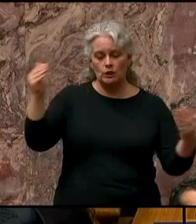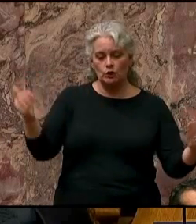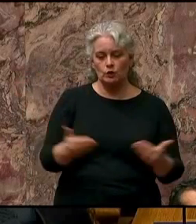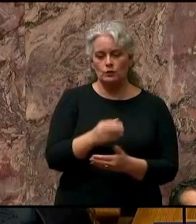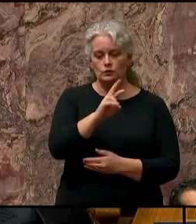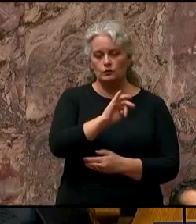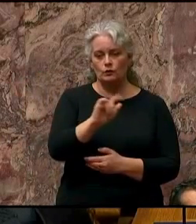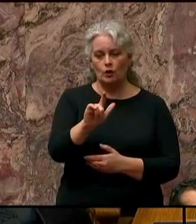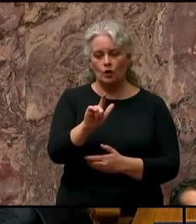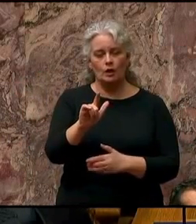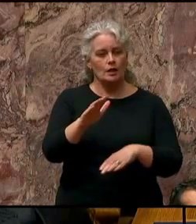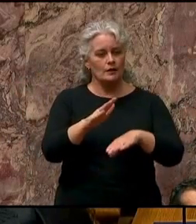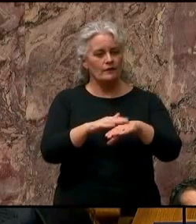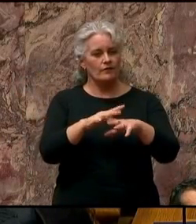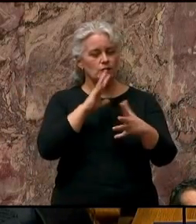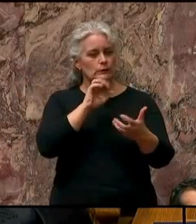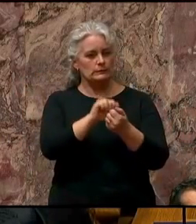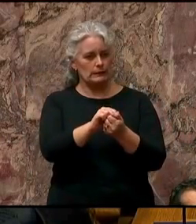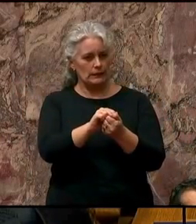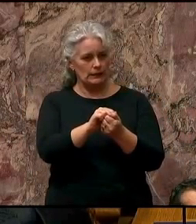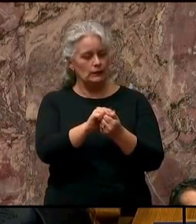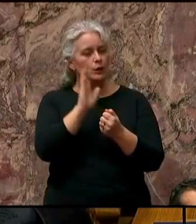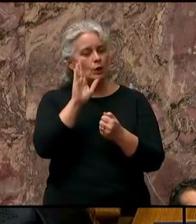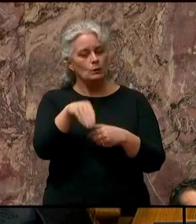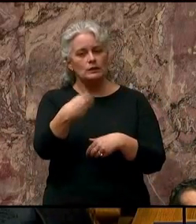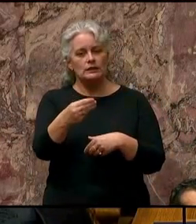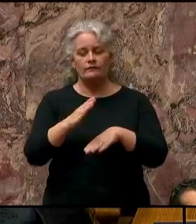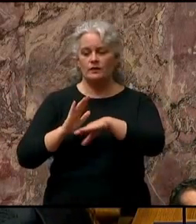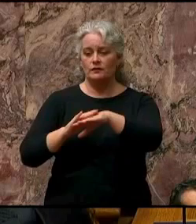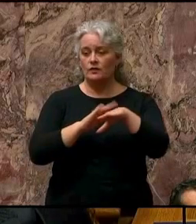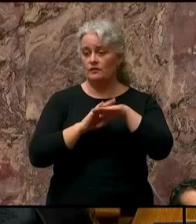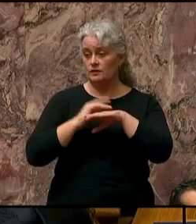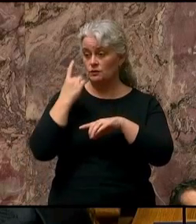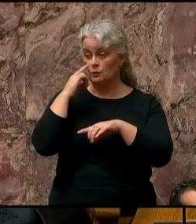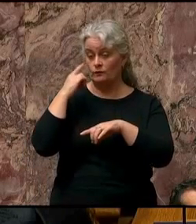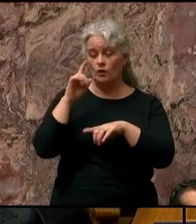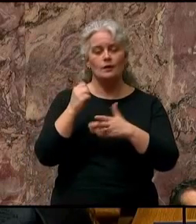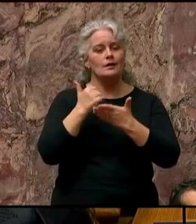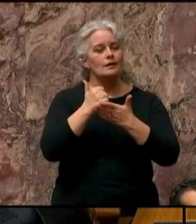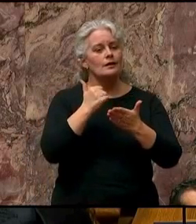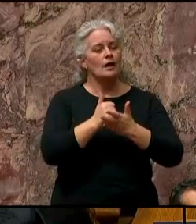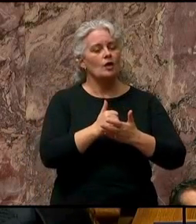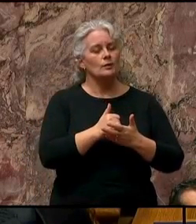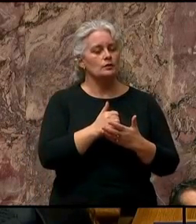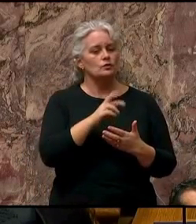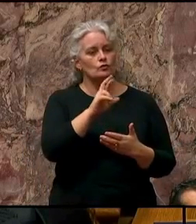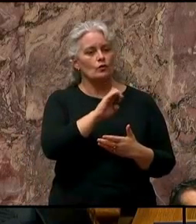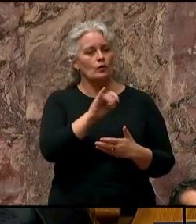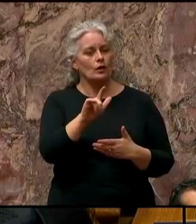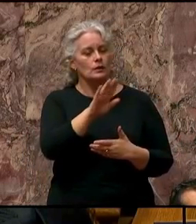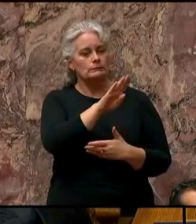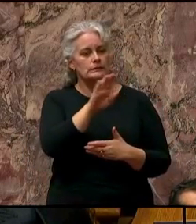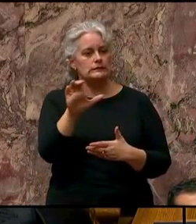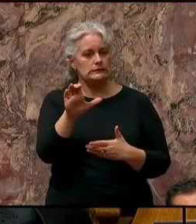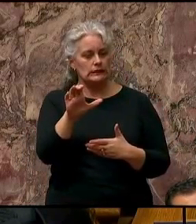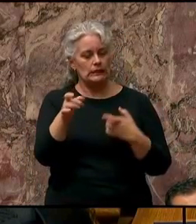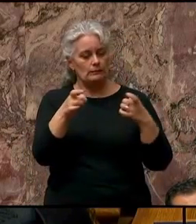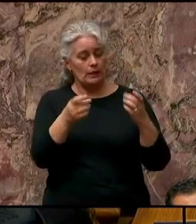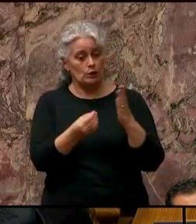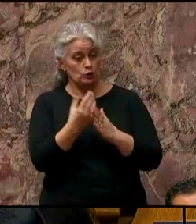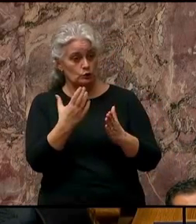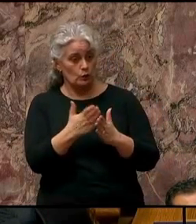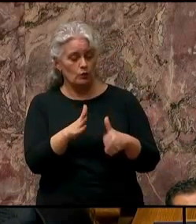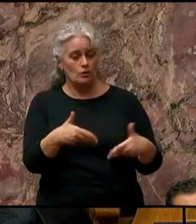which will provide independent and impartial advice on helping rural BC increase opportunities, manage growth